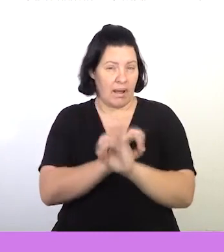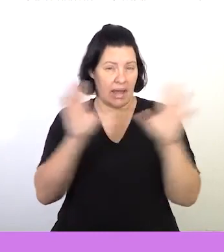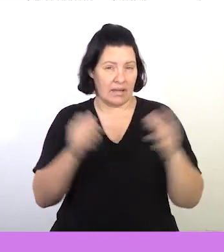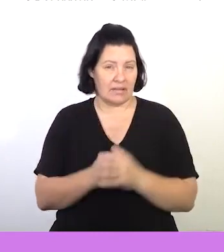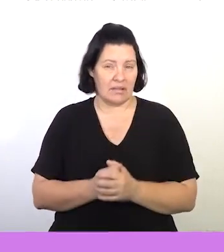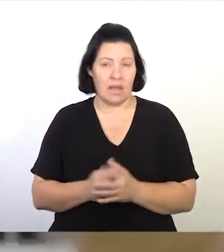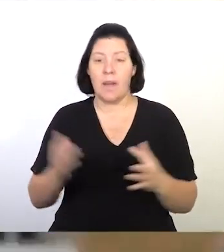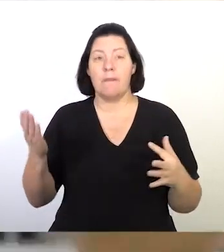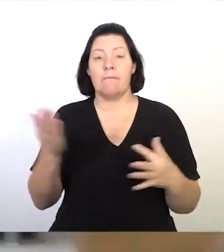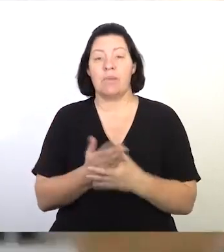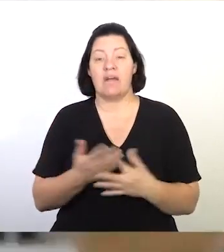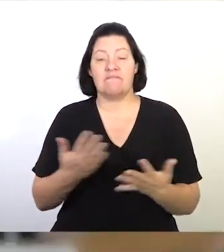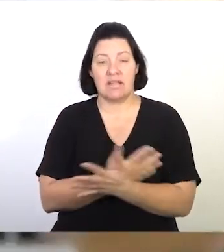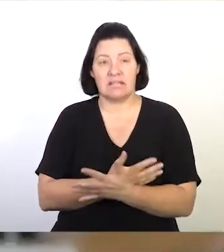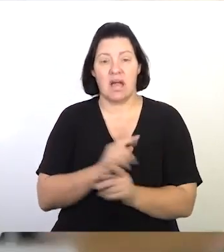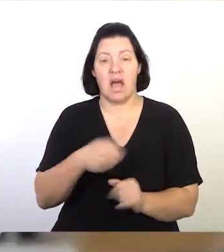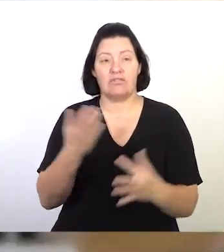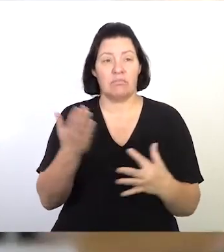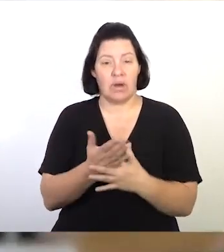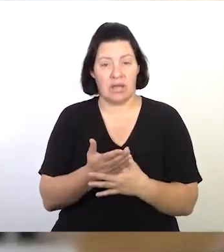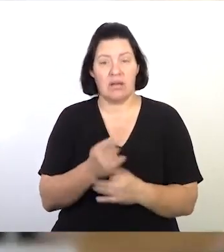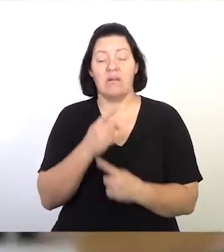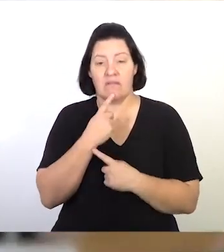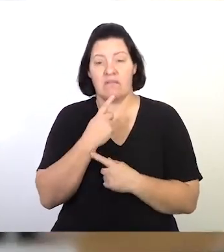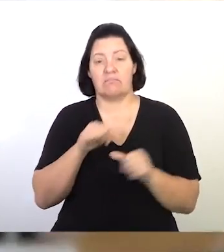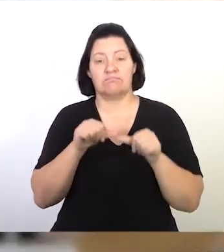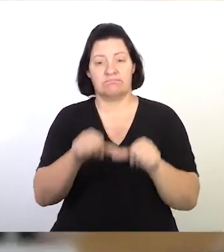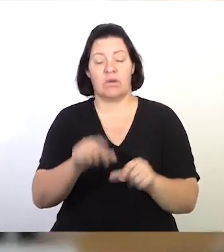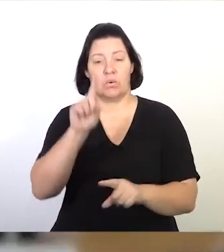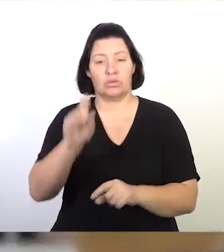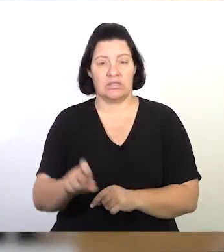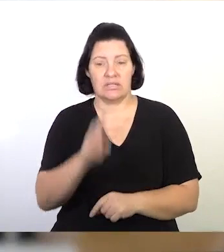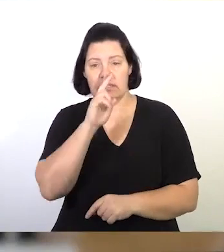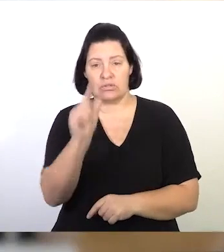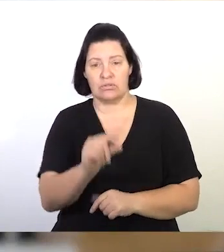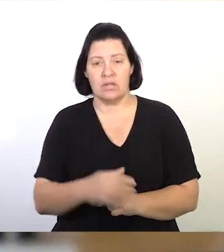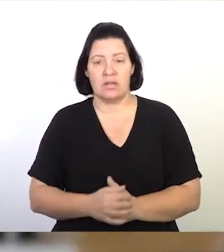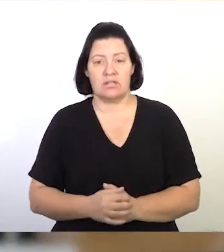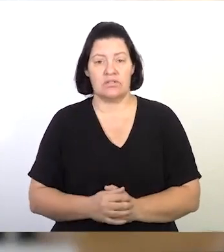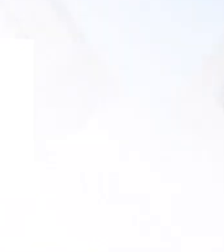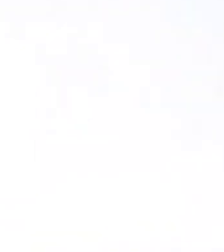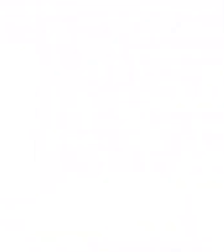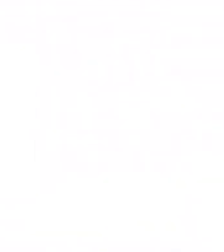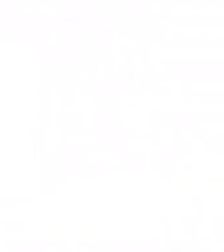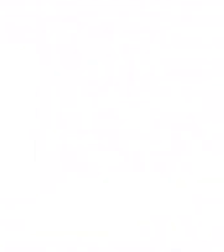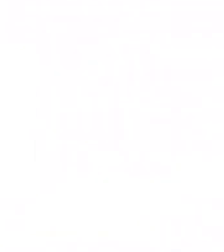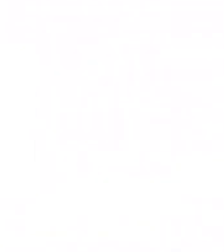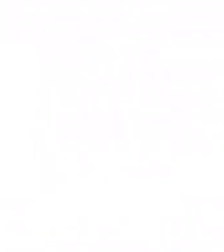hope that is clear. Guys, let us take a quick break. After the break, we will continue with more questions. See you soon.